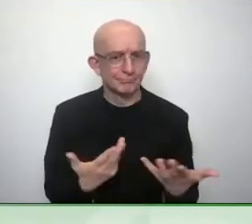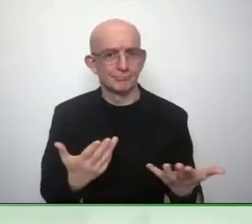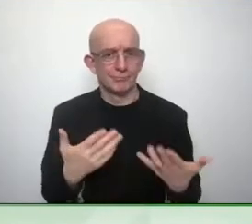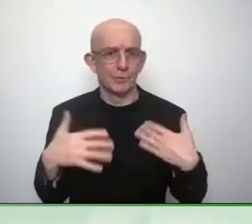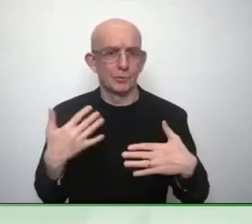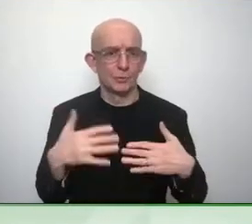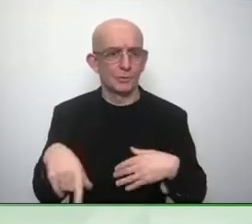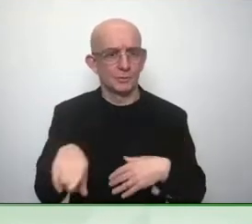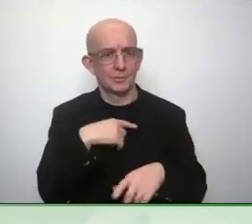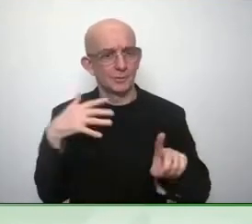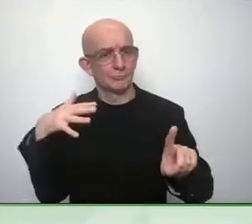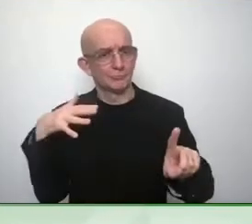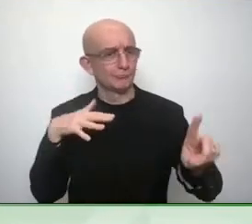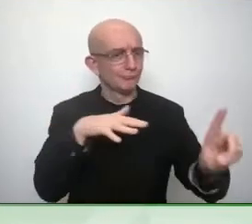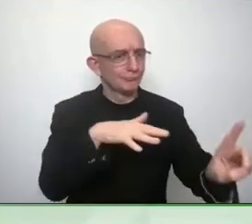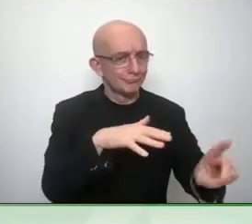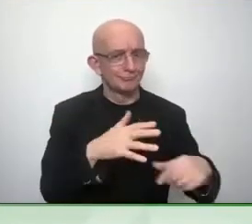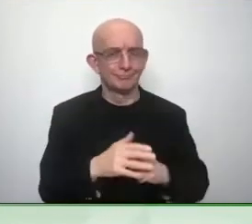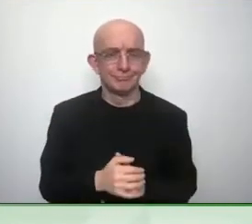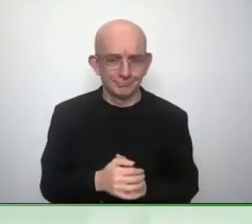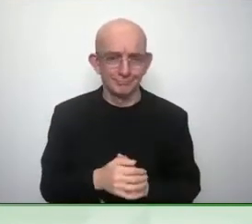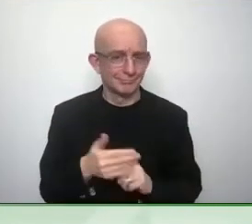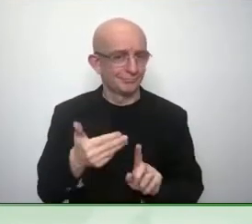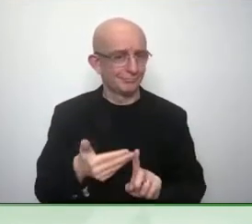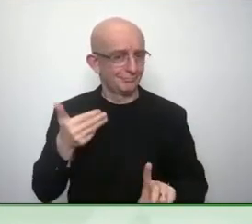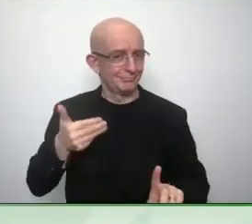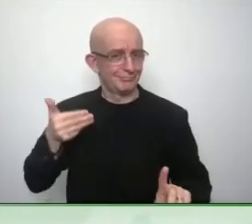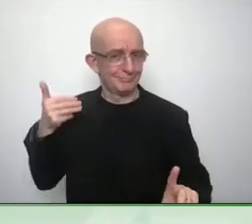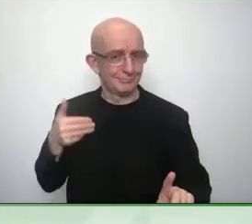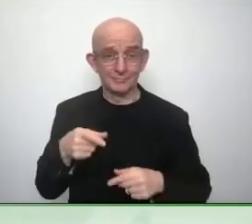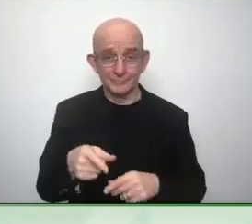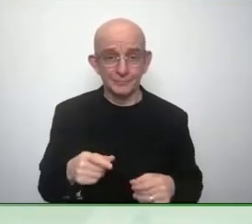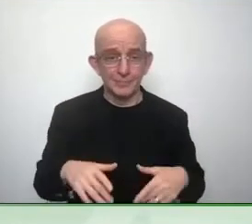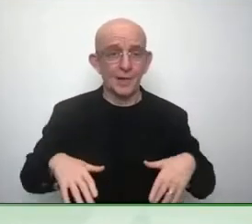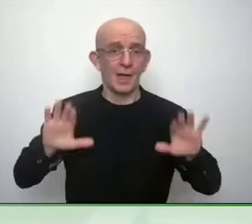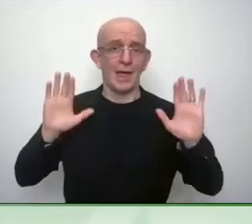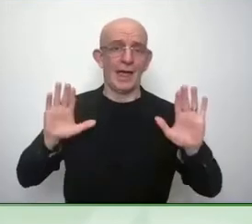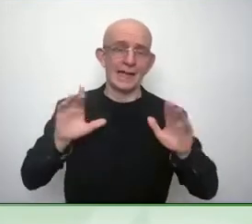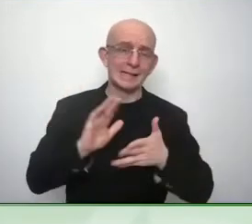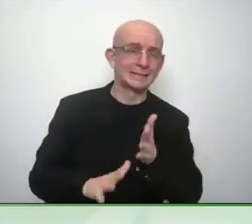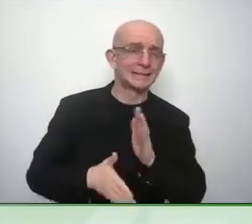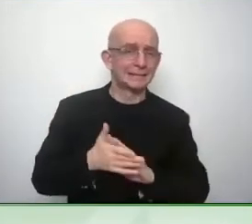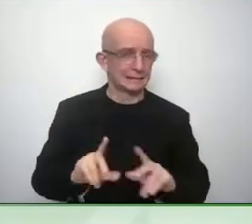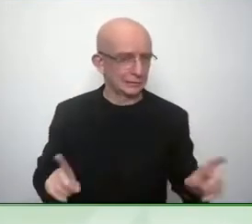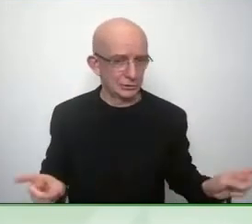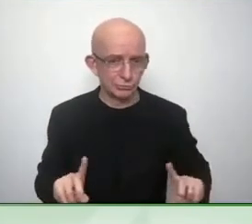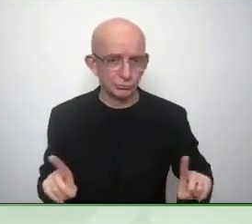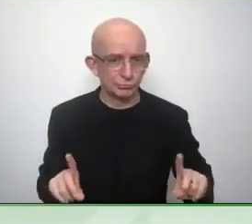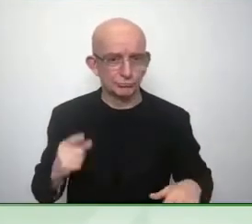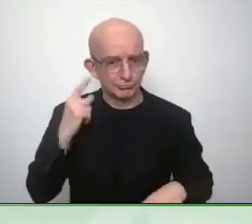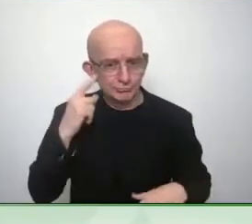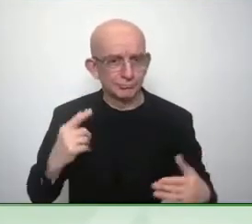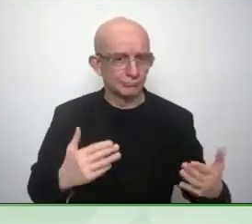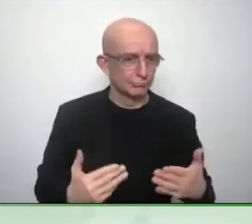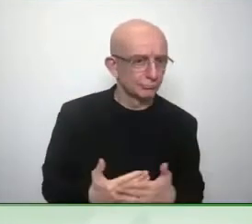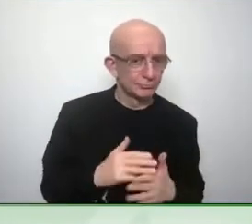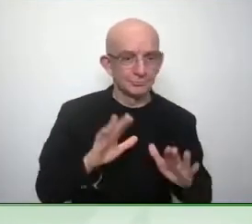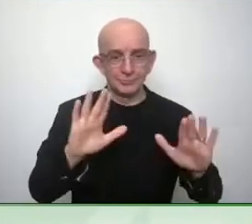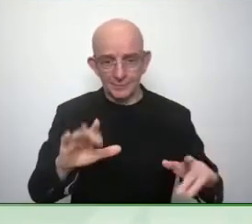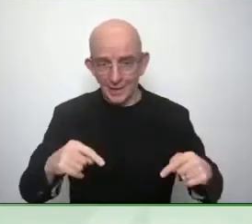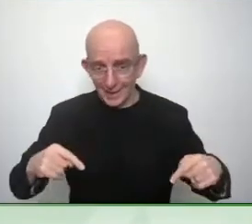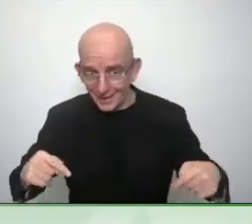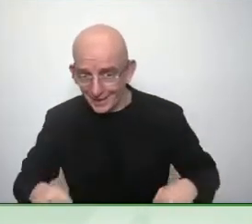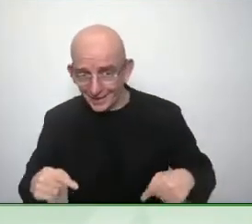this is your zero family saying hello but you're really talking about a global family um